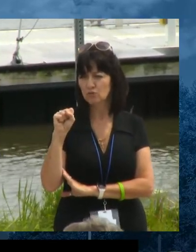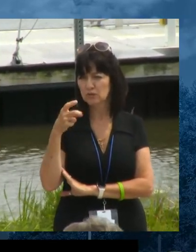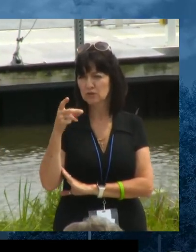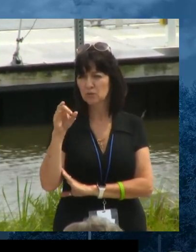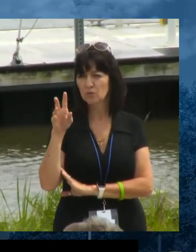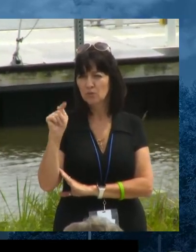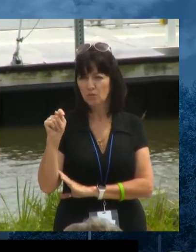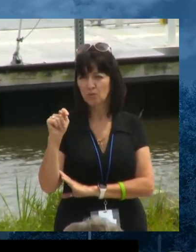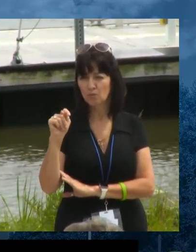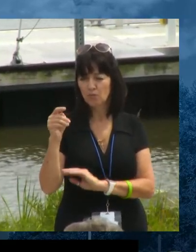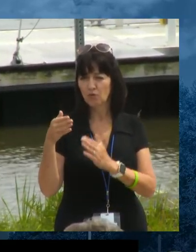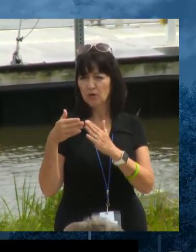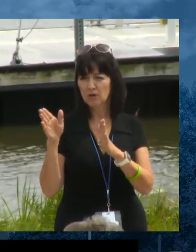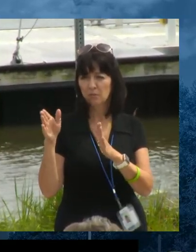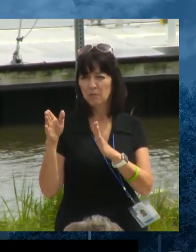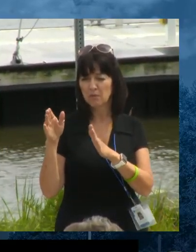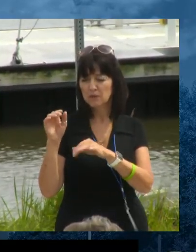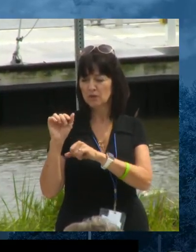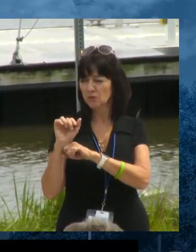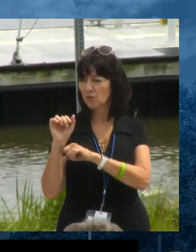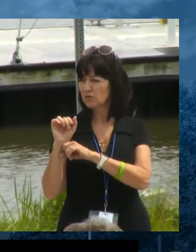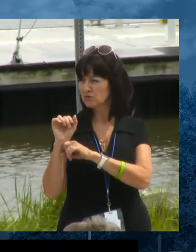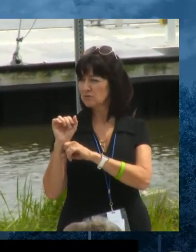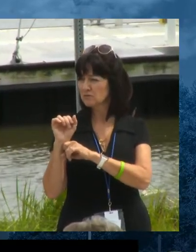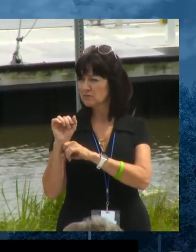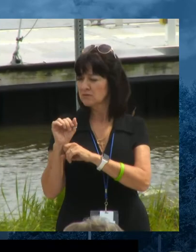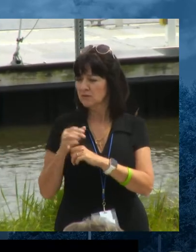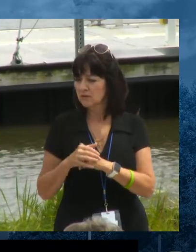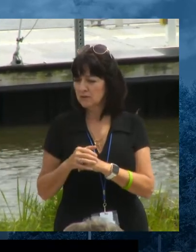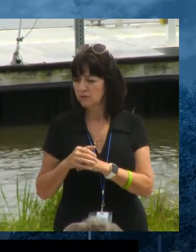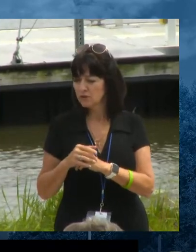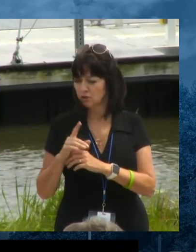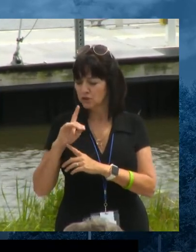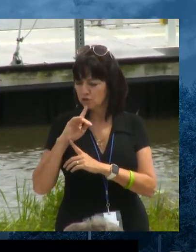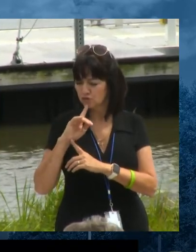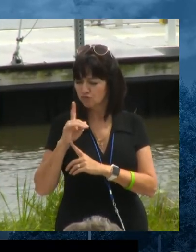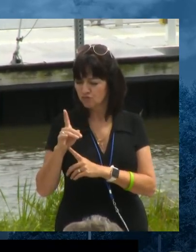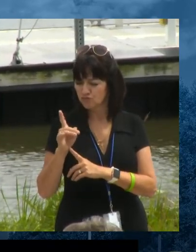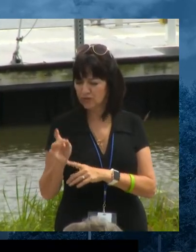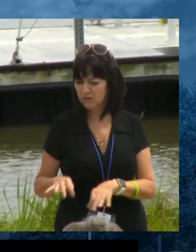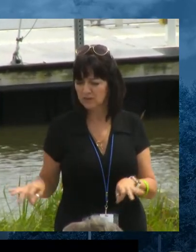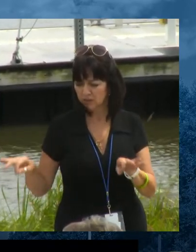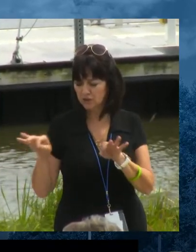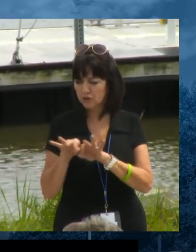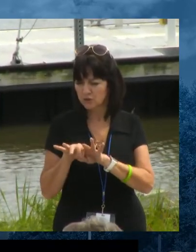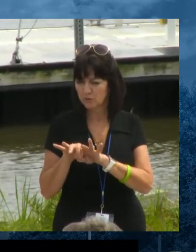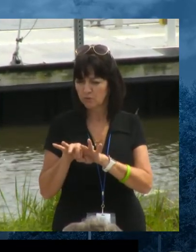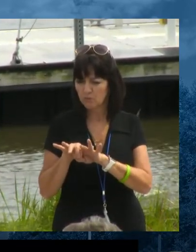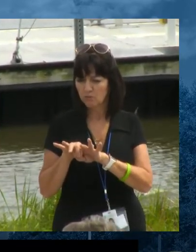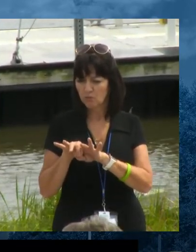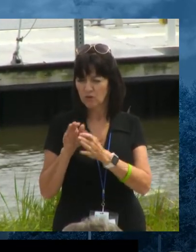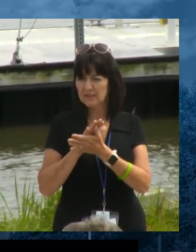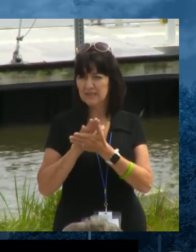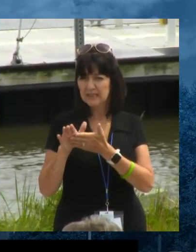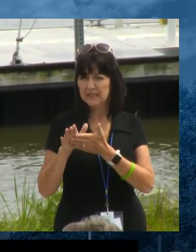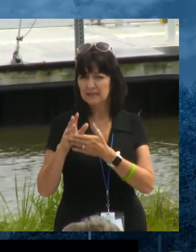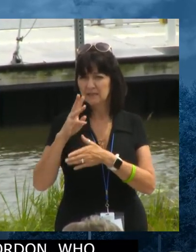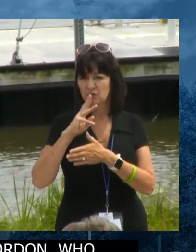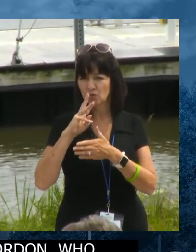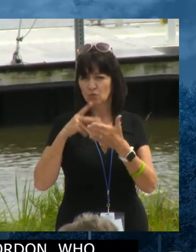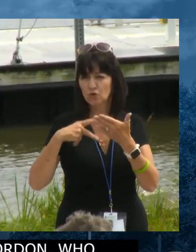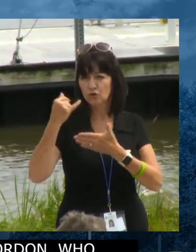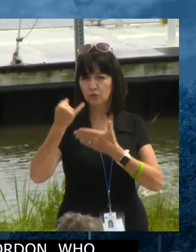said, in the first really important part of the Clean Water Initiative for underserved communities,